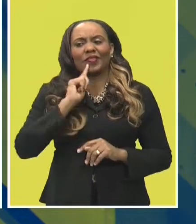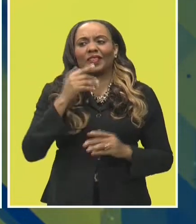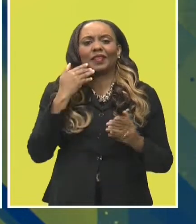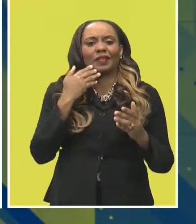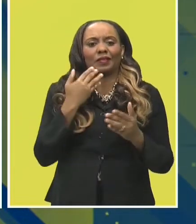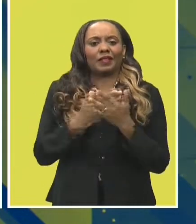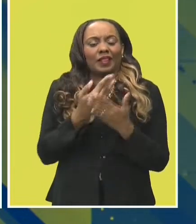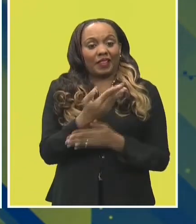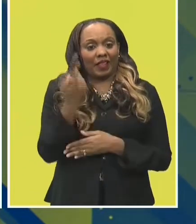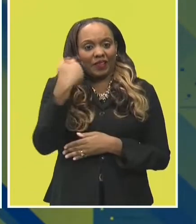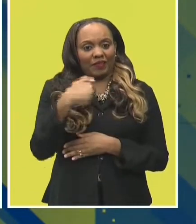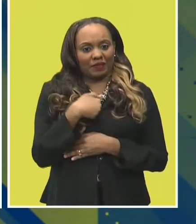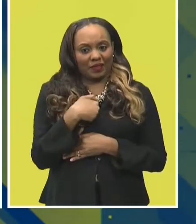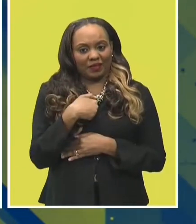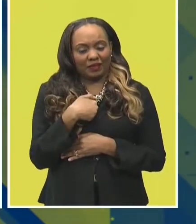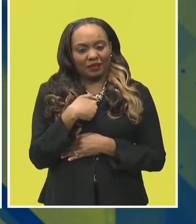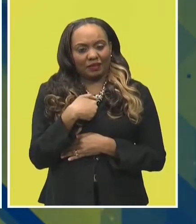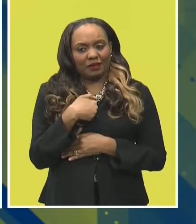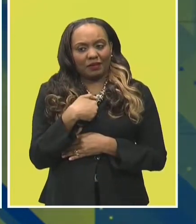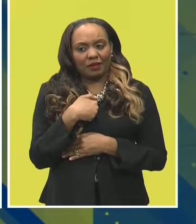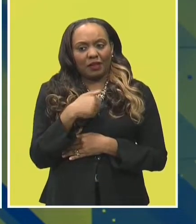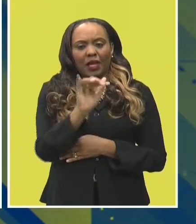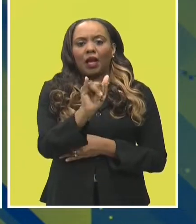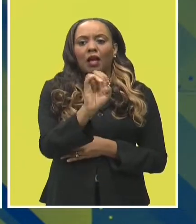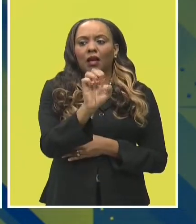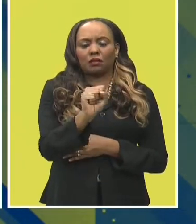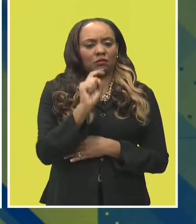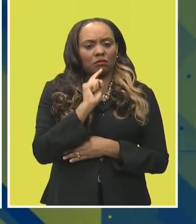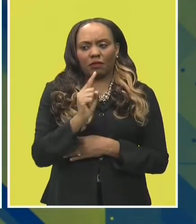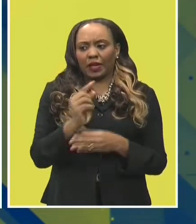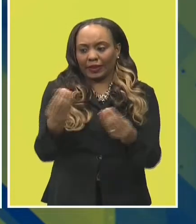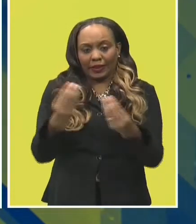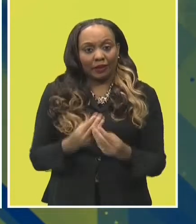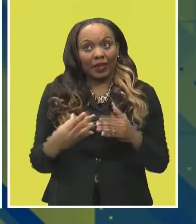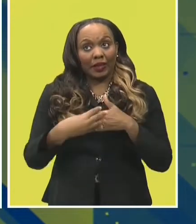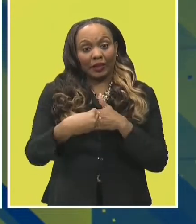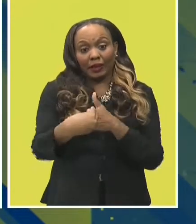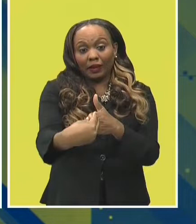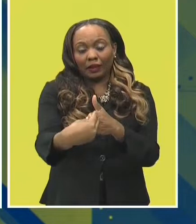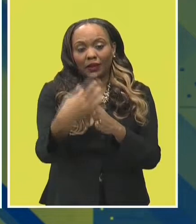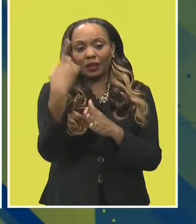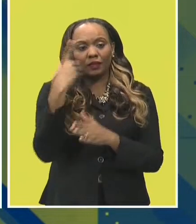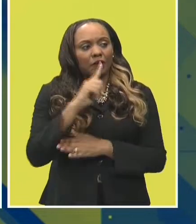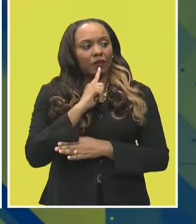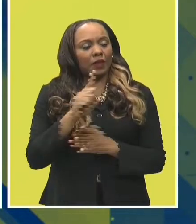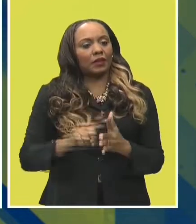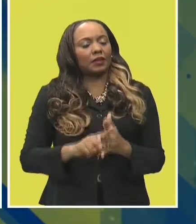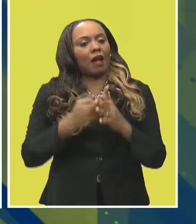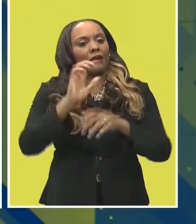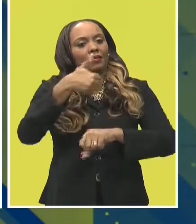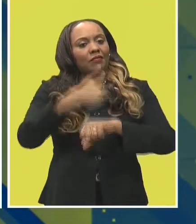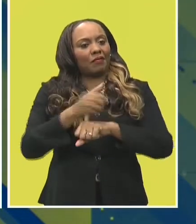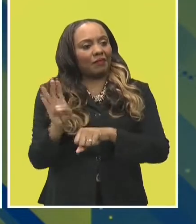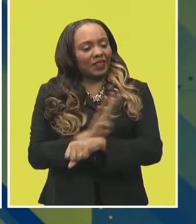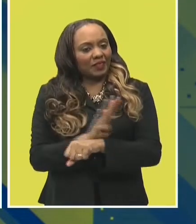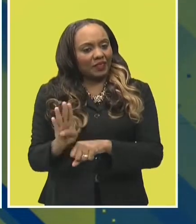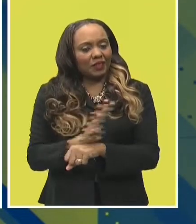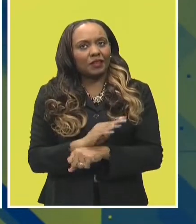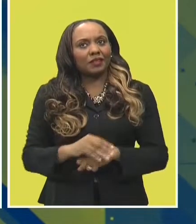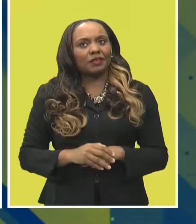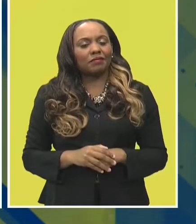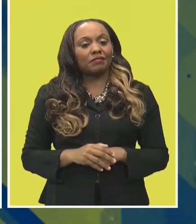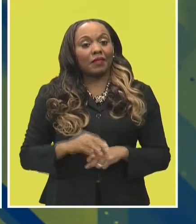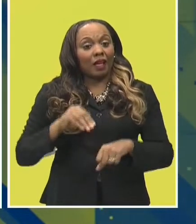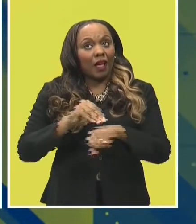one of the biggest things about Yes. Yes, they're there for young people and they provide the guidance that they need to be able to start their businesses. His advice to